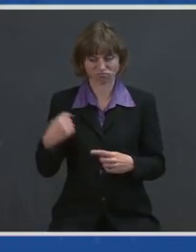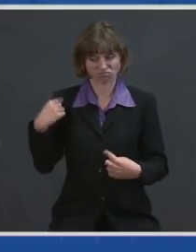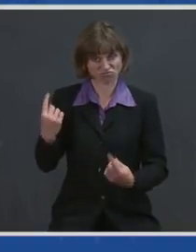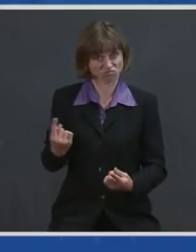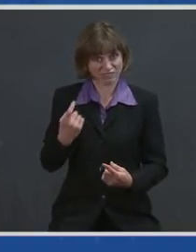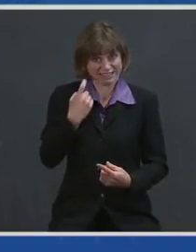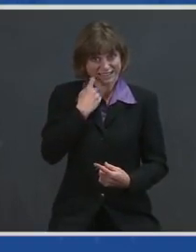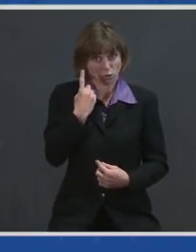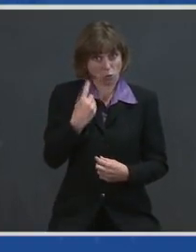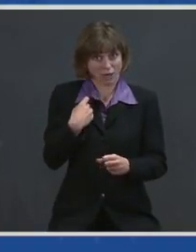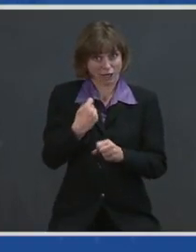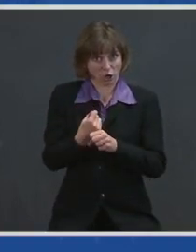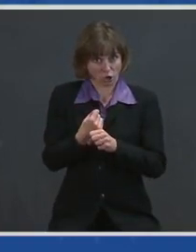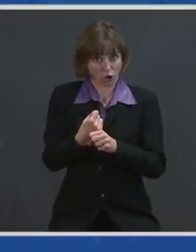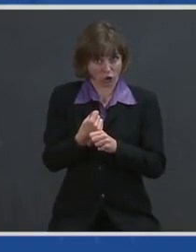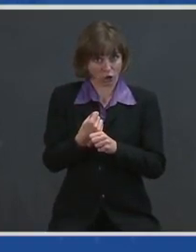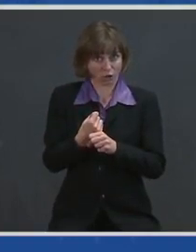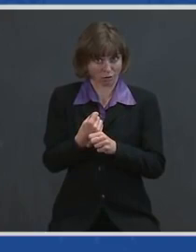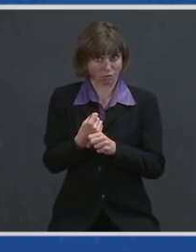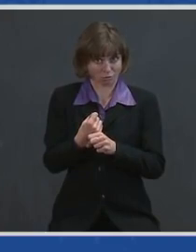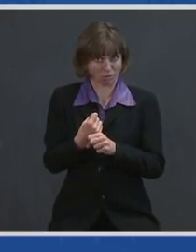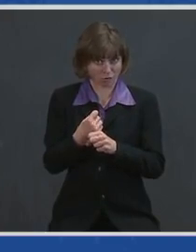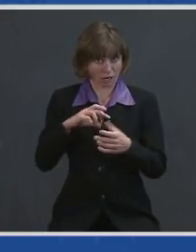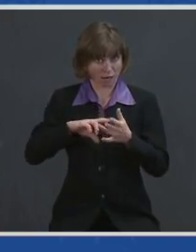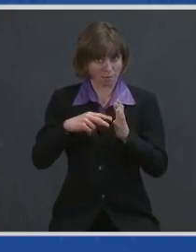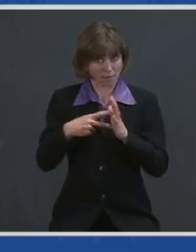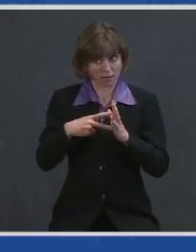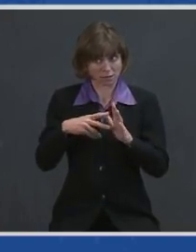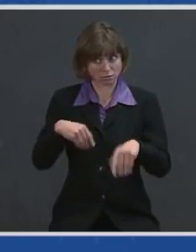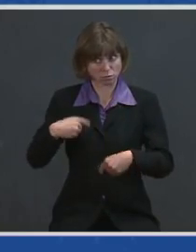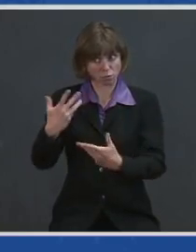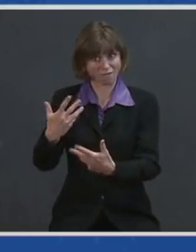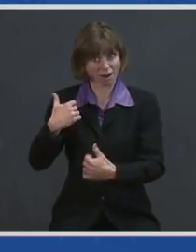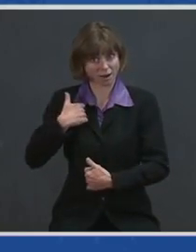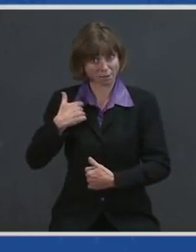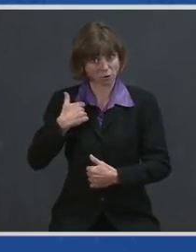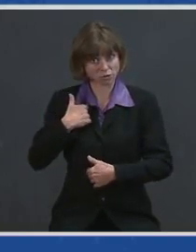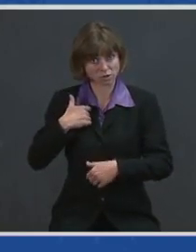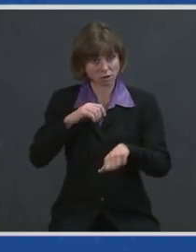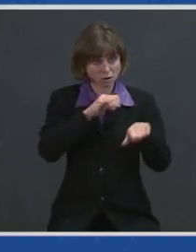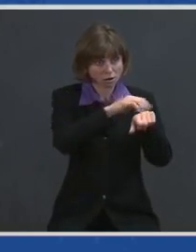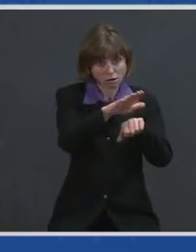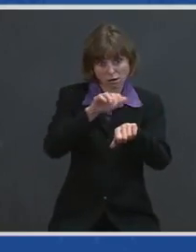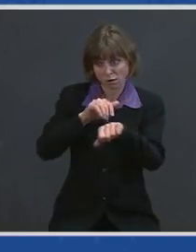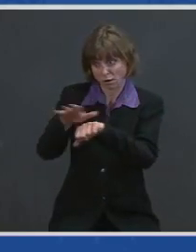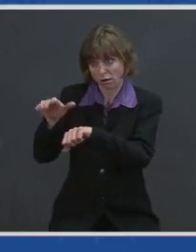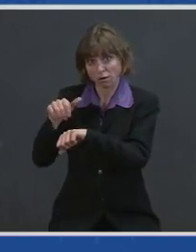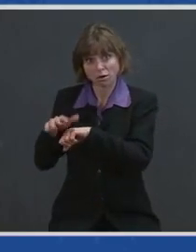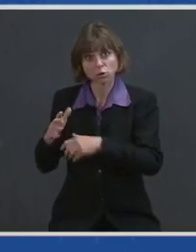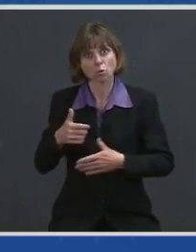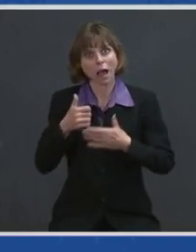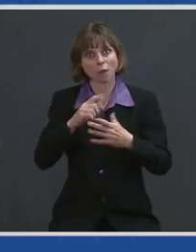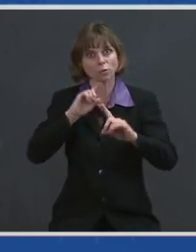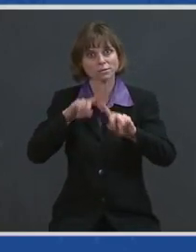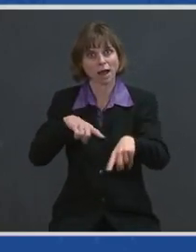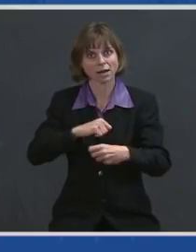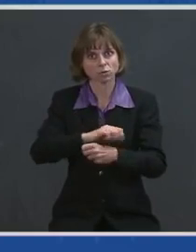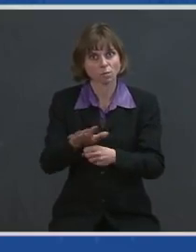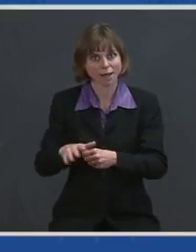that's meant getting military medical personnel deployed to help in our response to this pandemic.